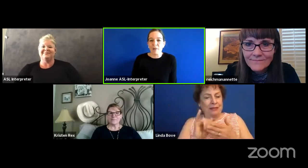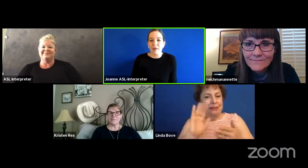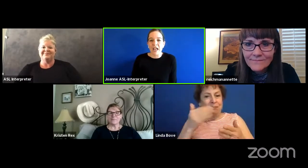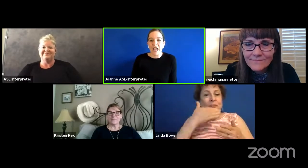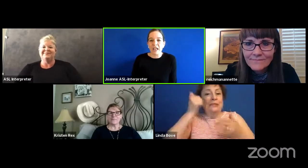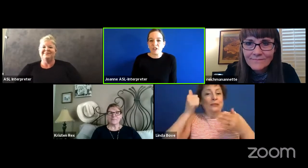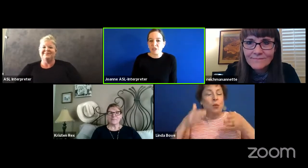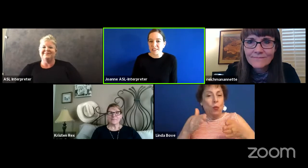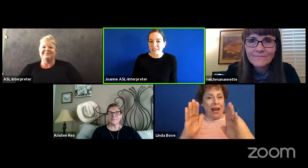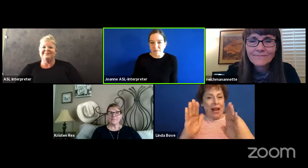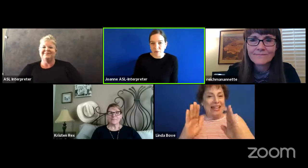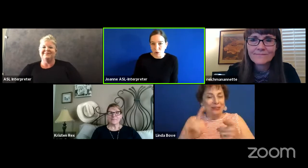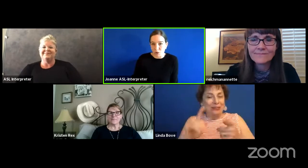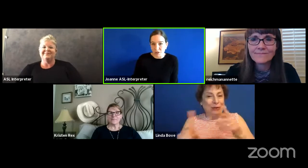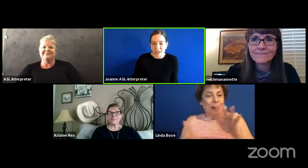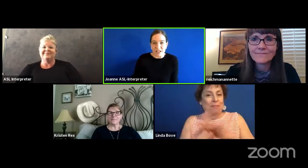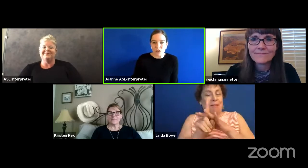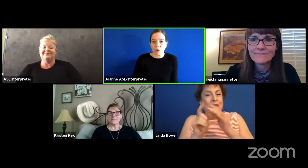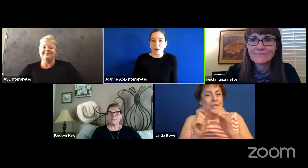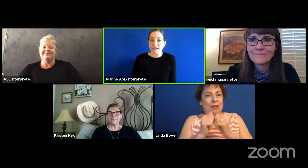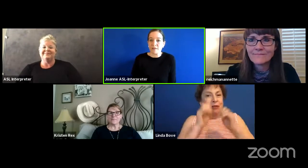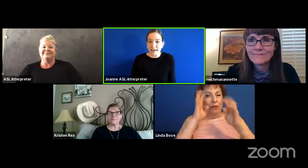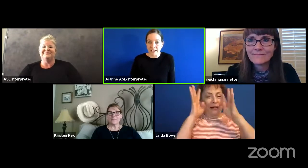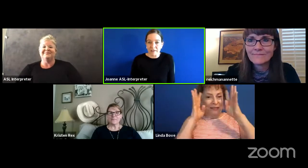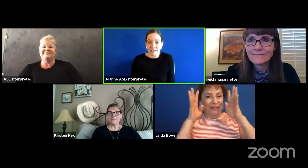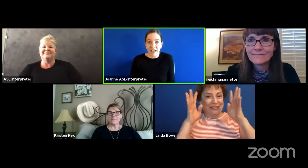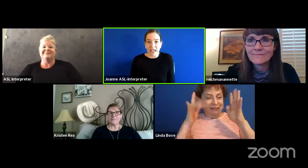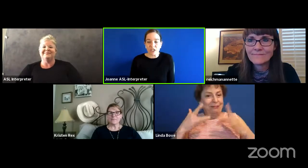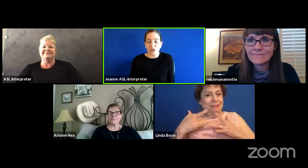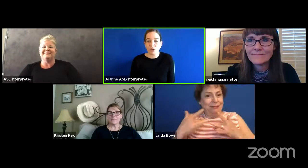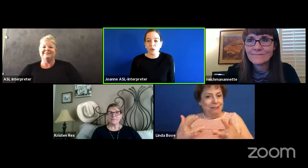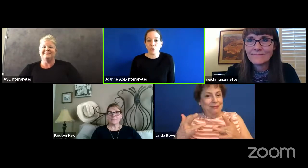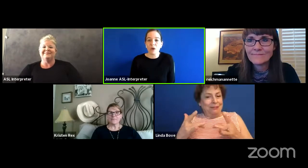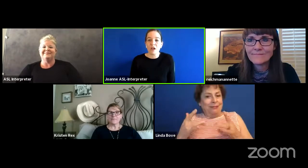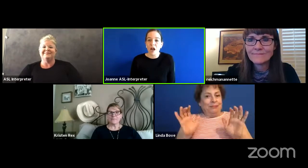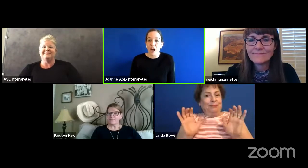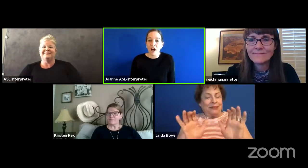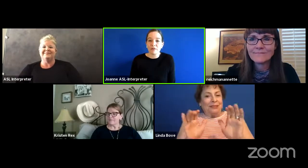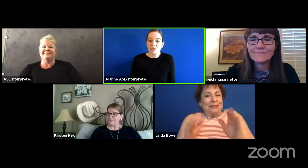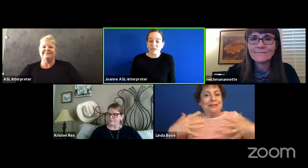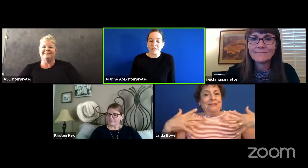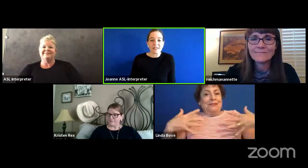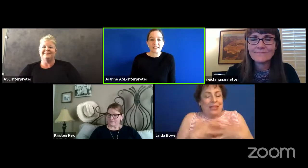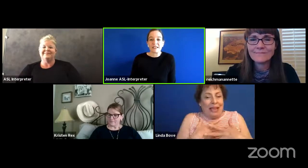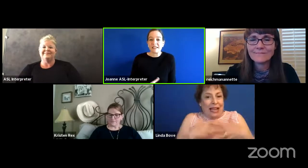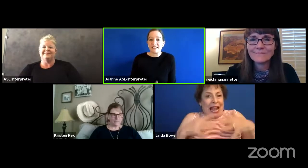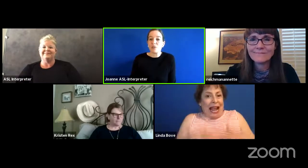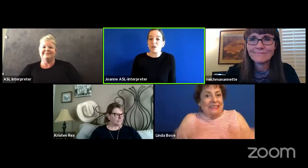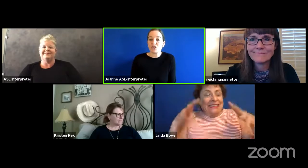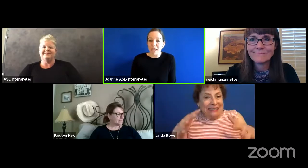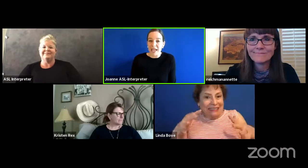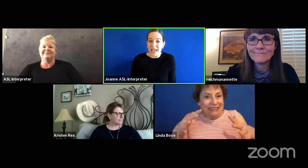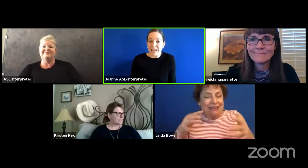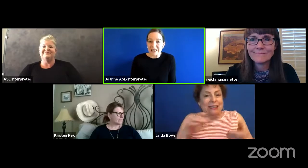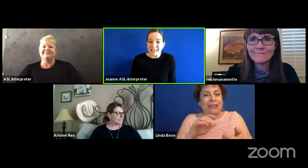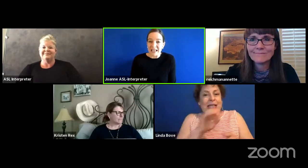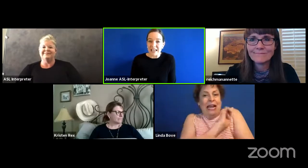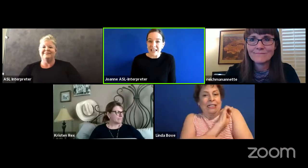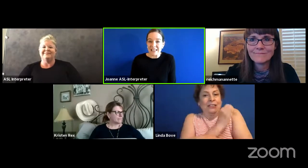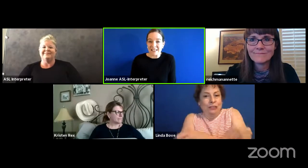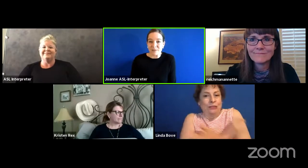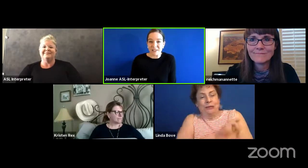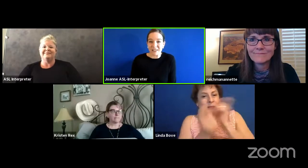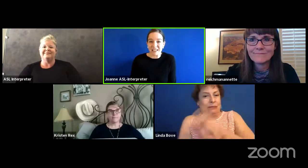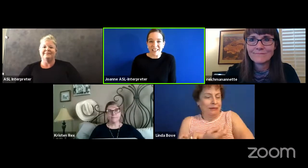Um, and you took a step forward and you were innovative and you just did what you can.